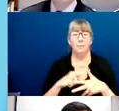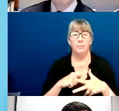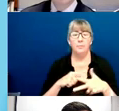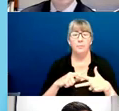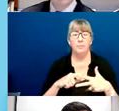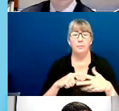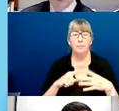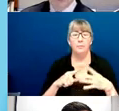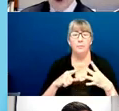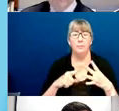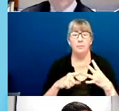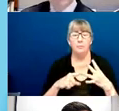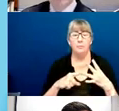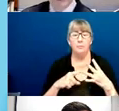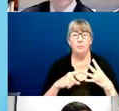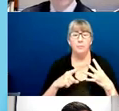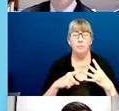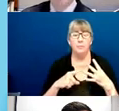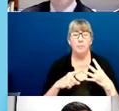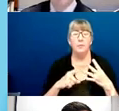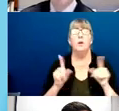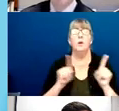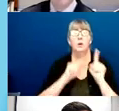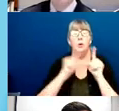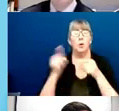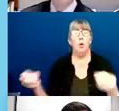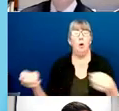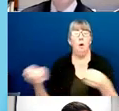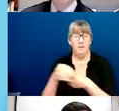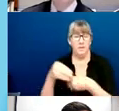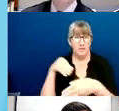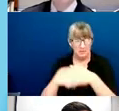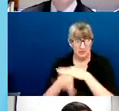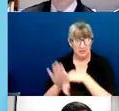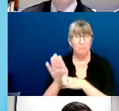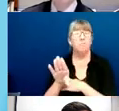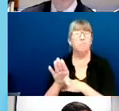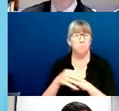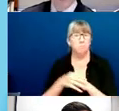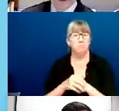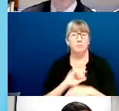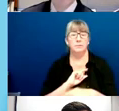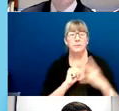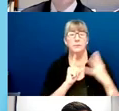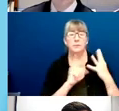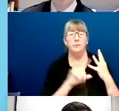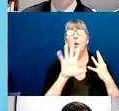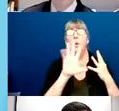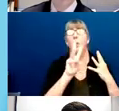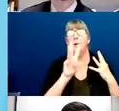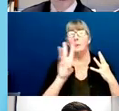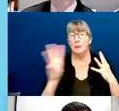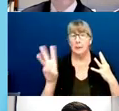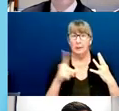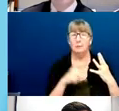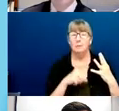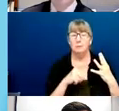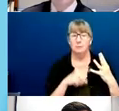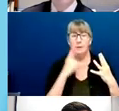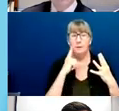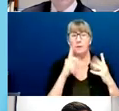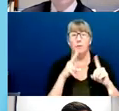You can visit the COPA offices in person and people are welcome to use COPA's website to make a complaint,